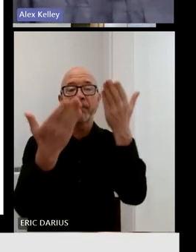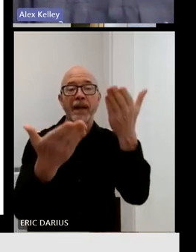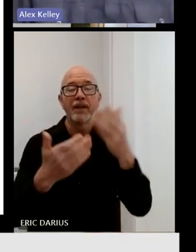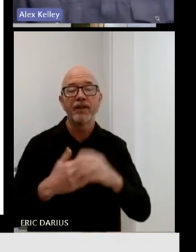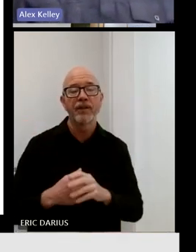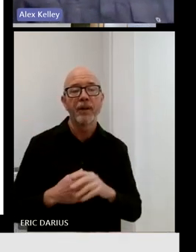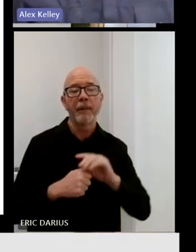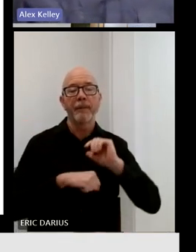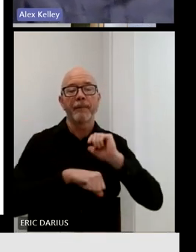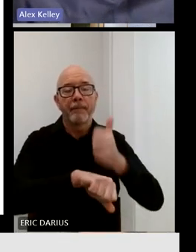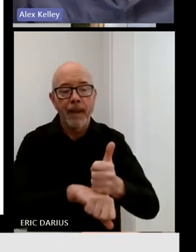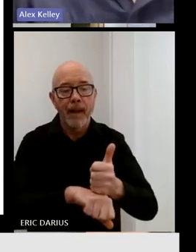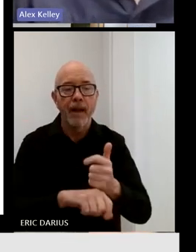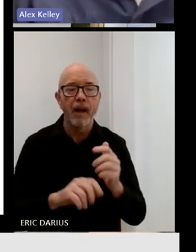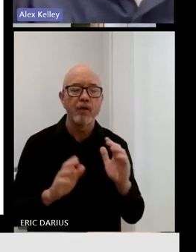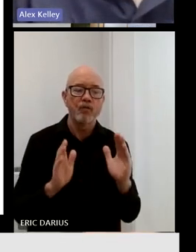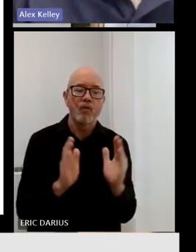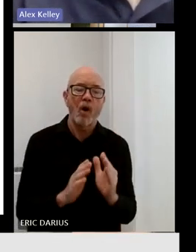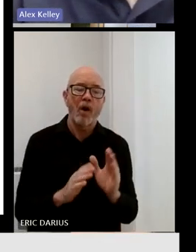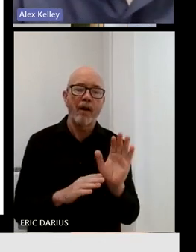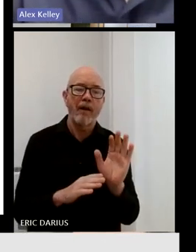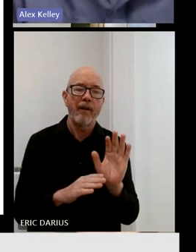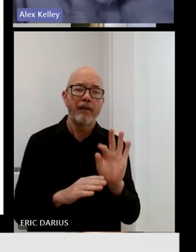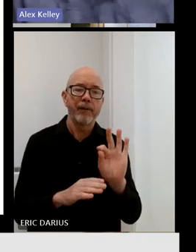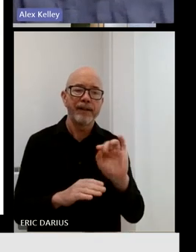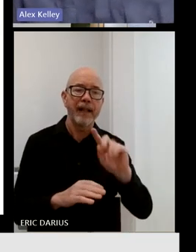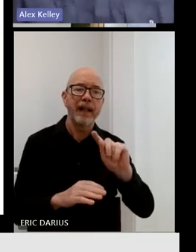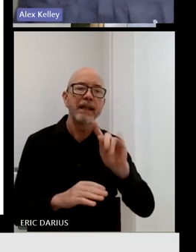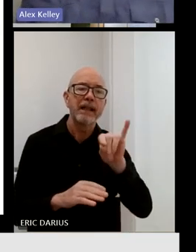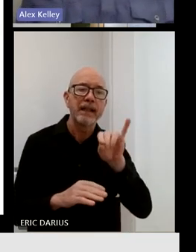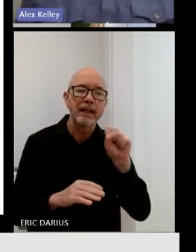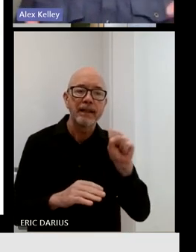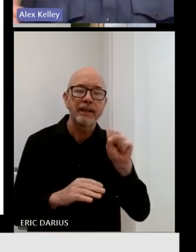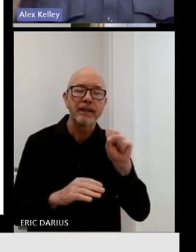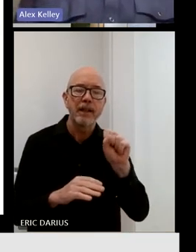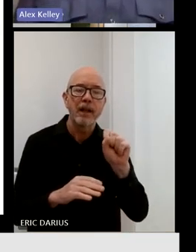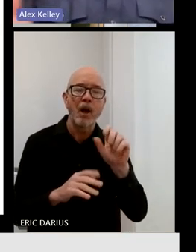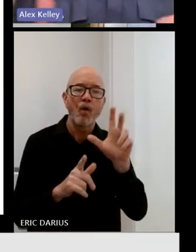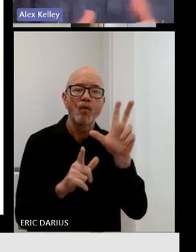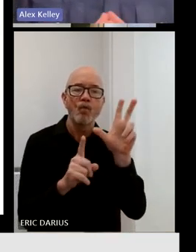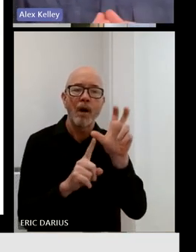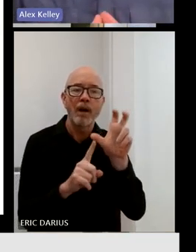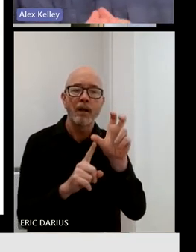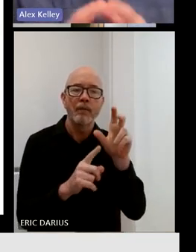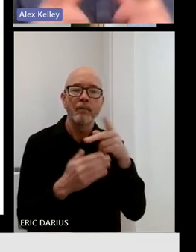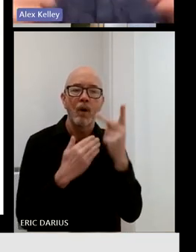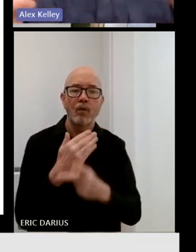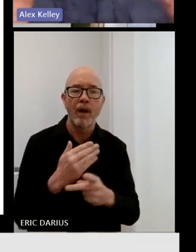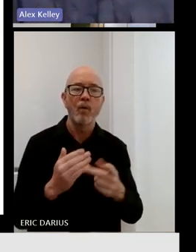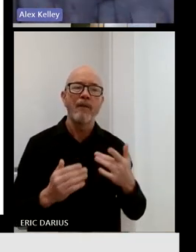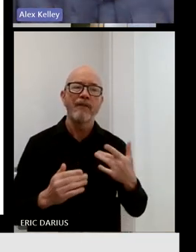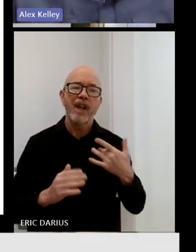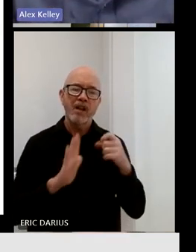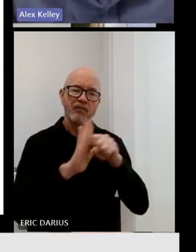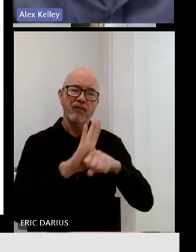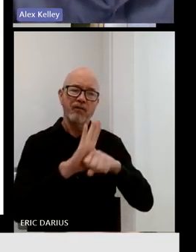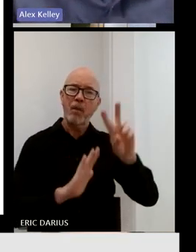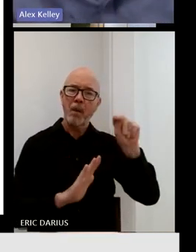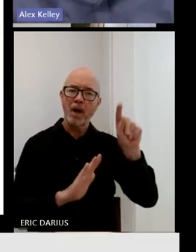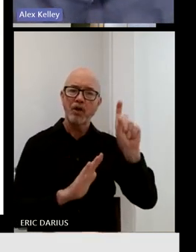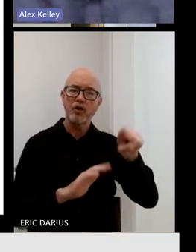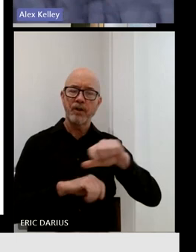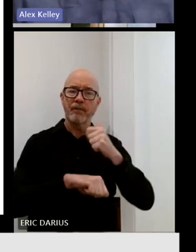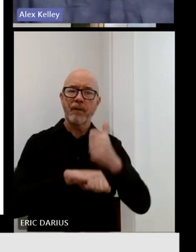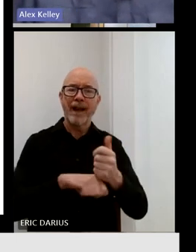we're calling a small facilities wireless grant program. And we think you should, and we think the state should implement it in a kind of pilot phase at